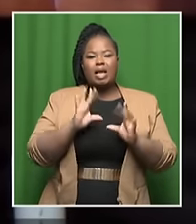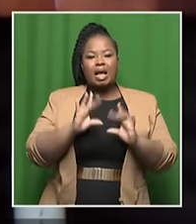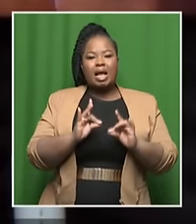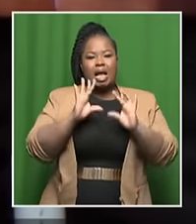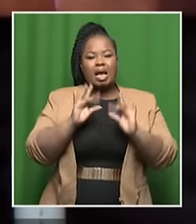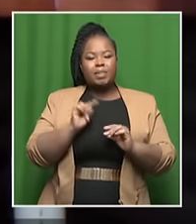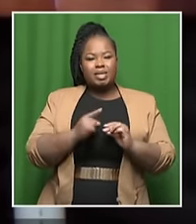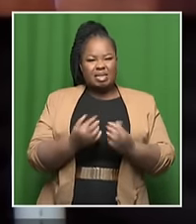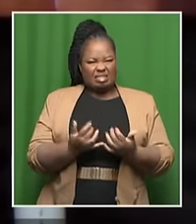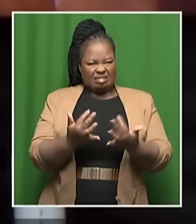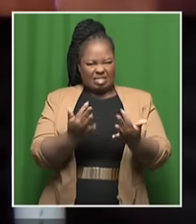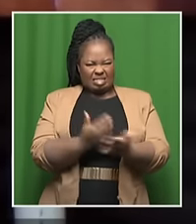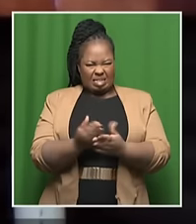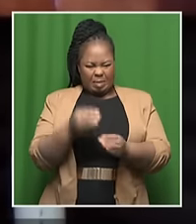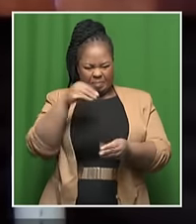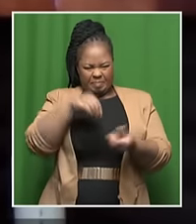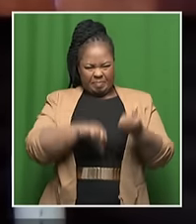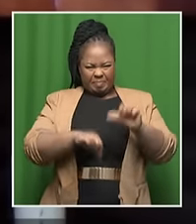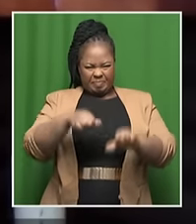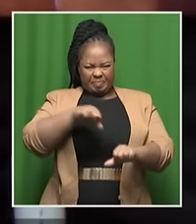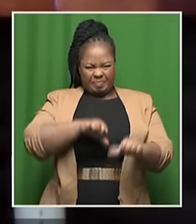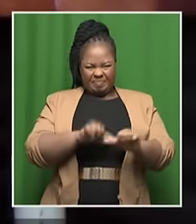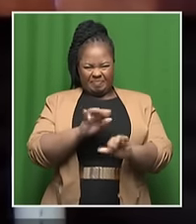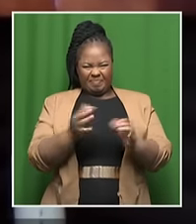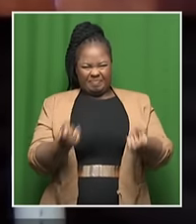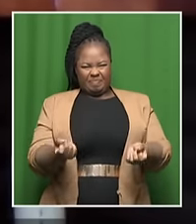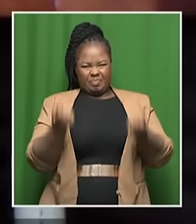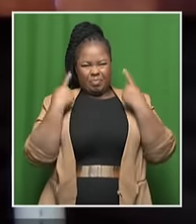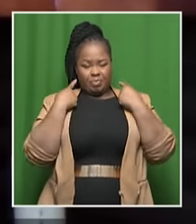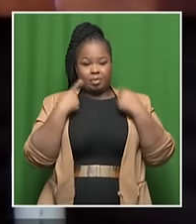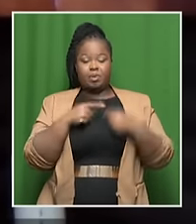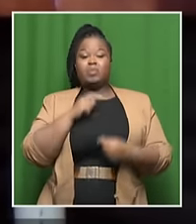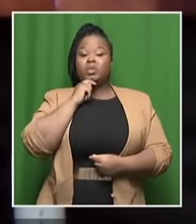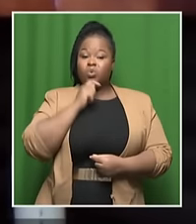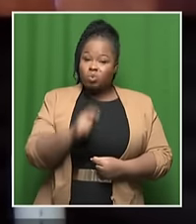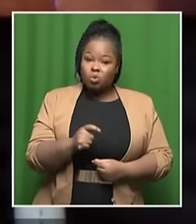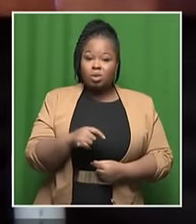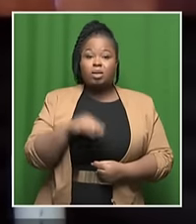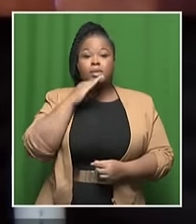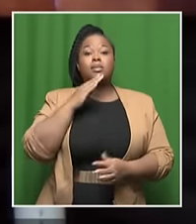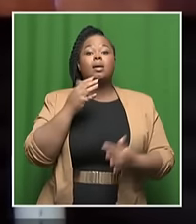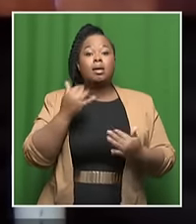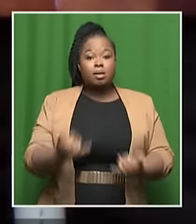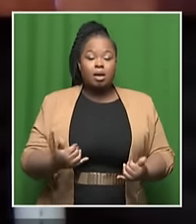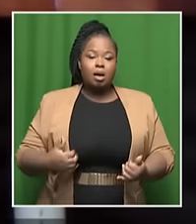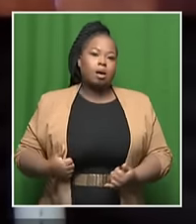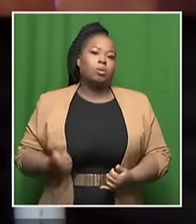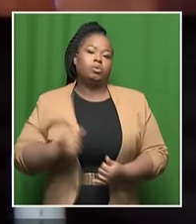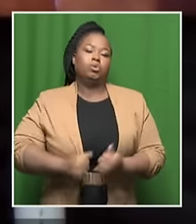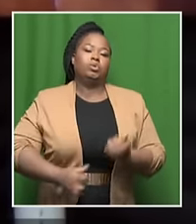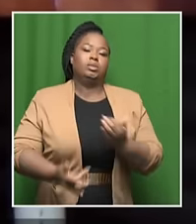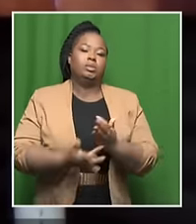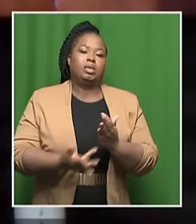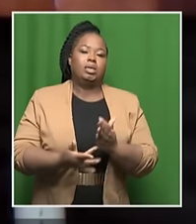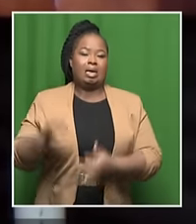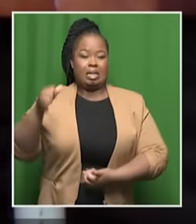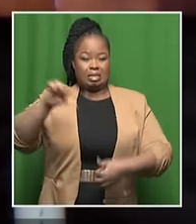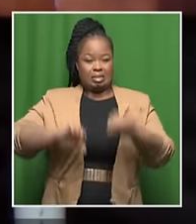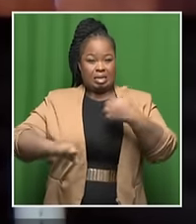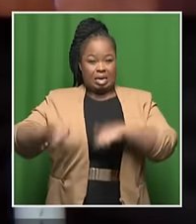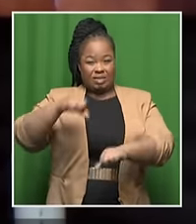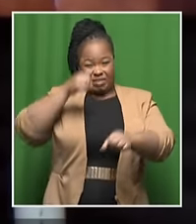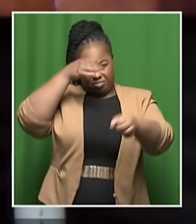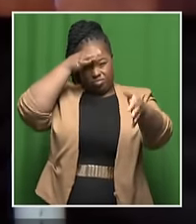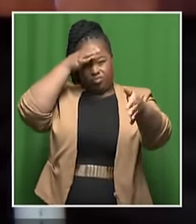we don't yet fully understand. So, in other words, we are really going into an area now where our technical and scientific knowledge